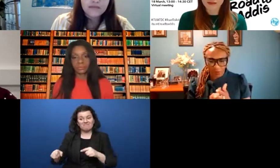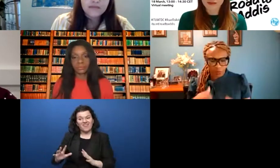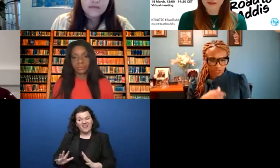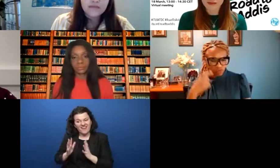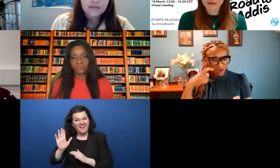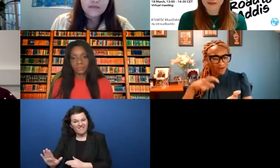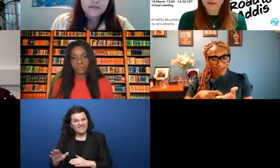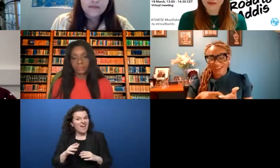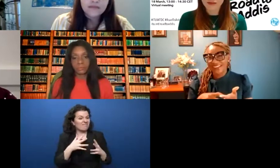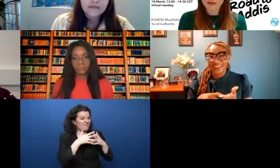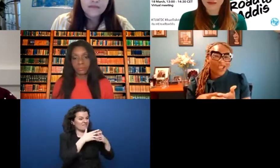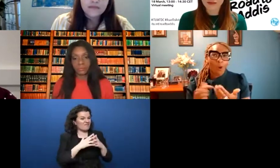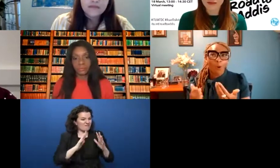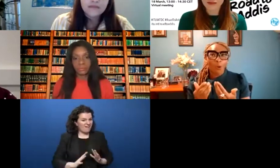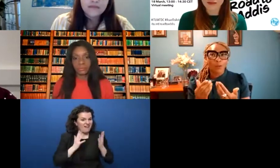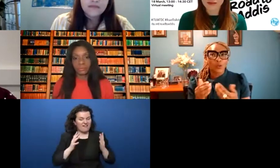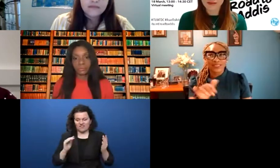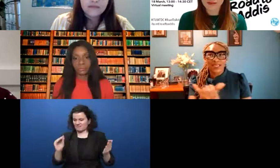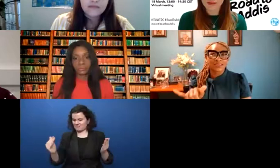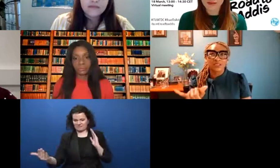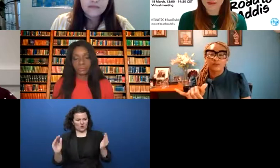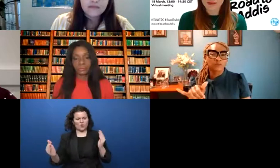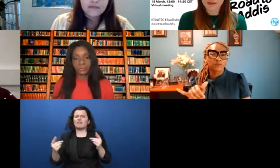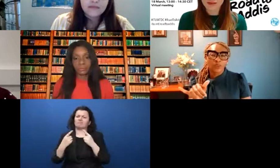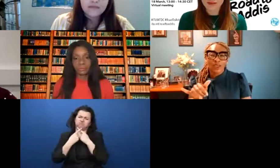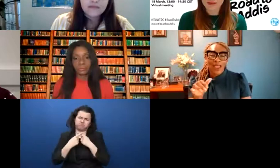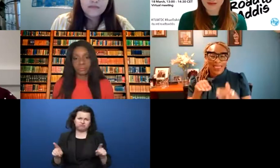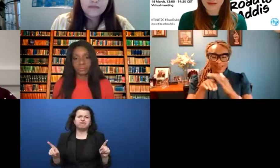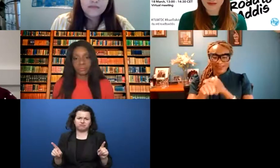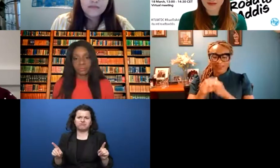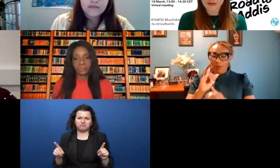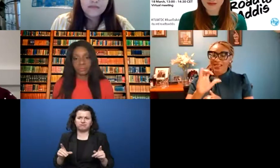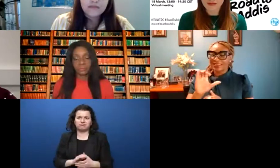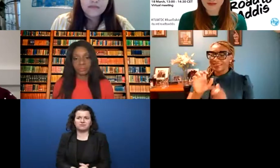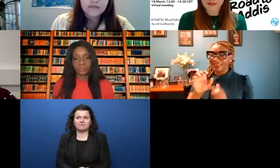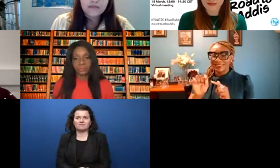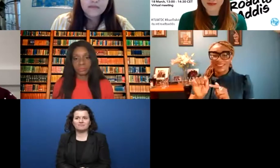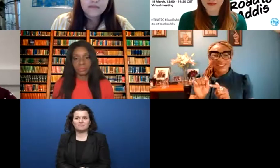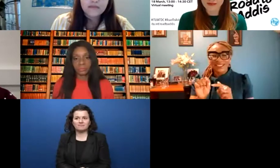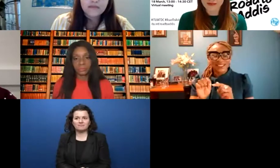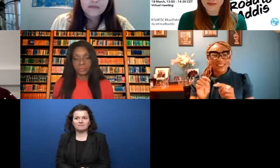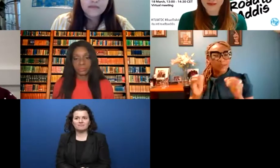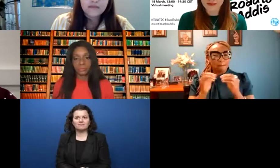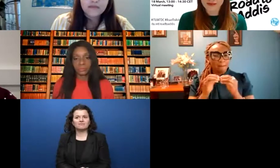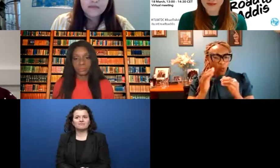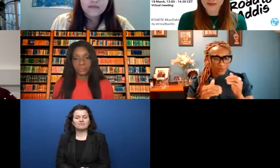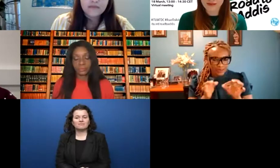life in America, it's so different. So, I think we need to recognize it's very important.